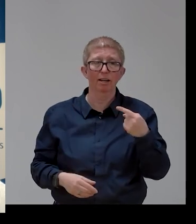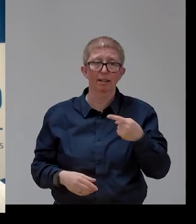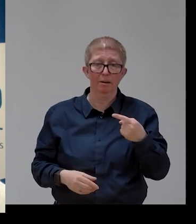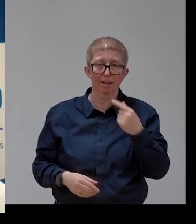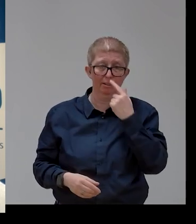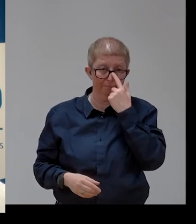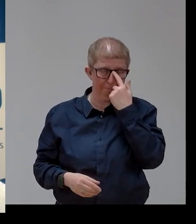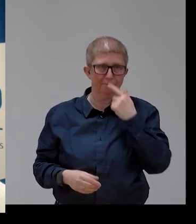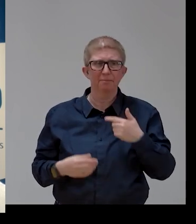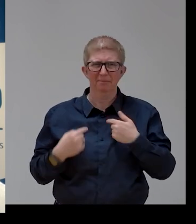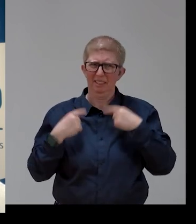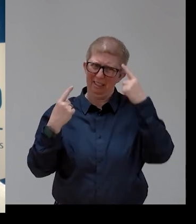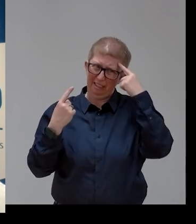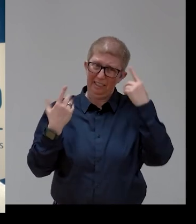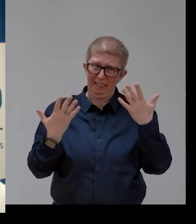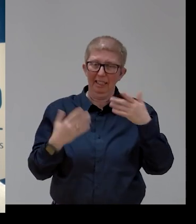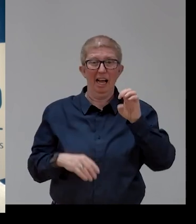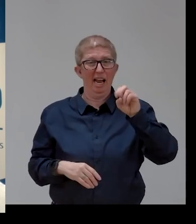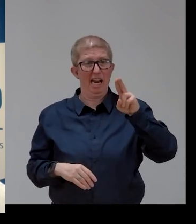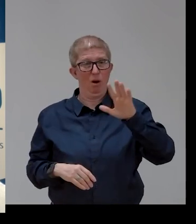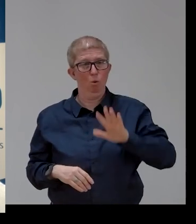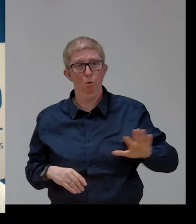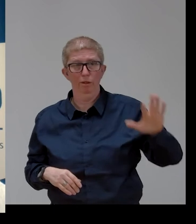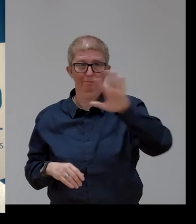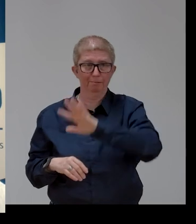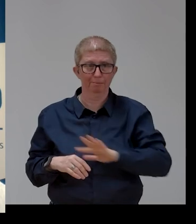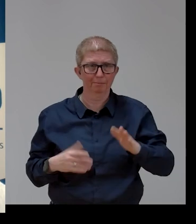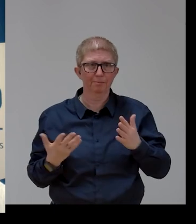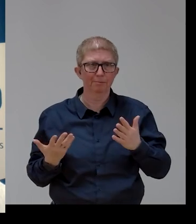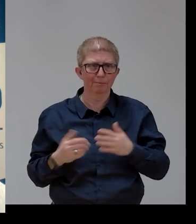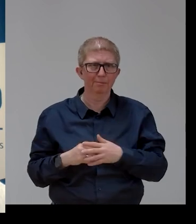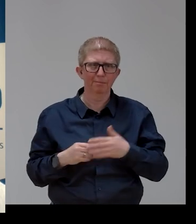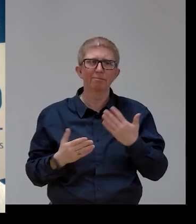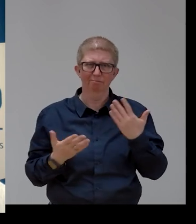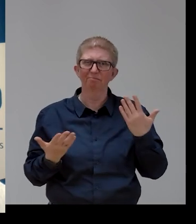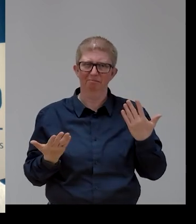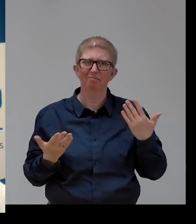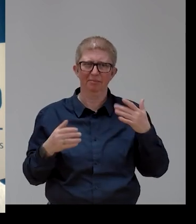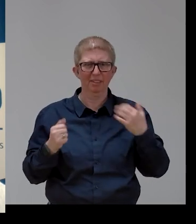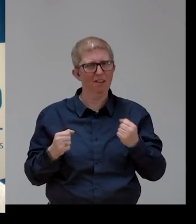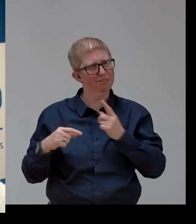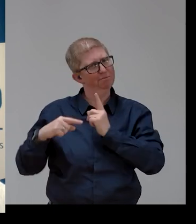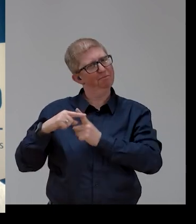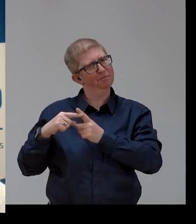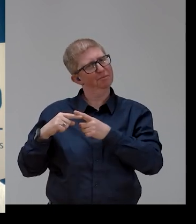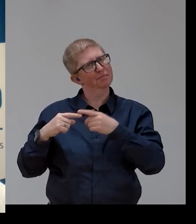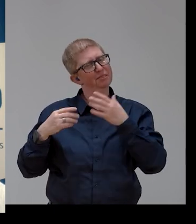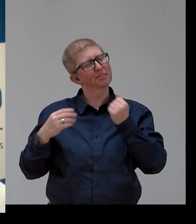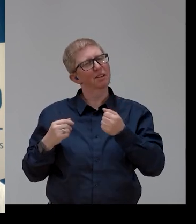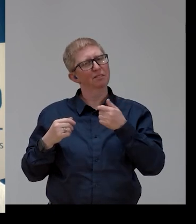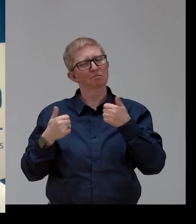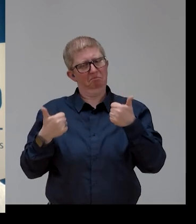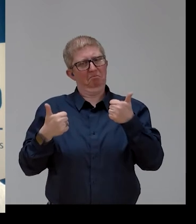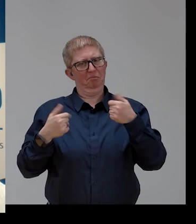European Union is in a sort of a privileged position because we have indeed an interesting